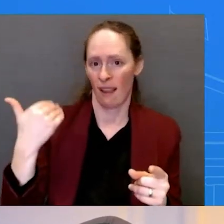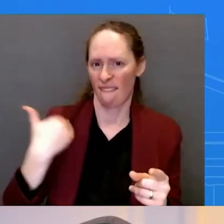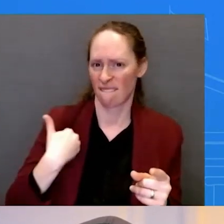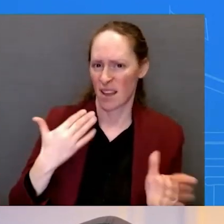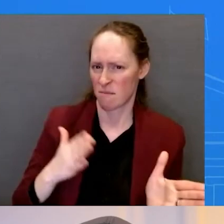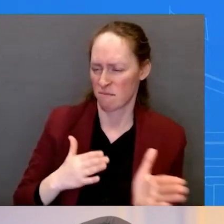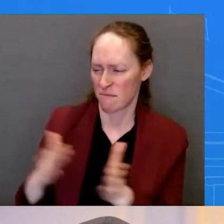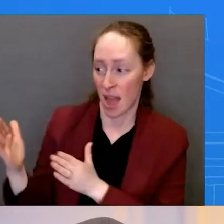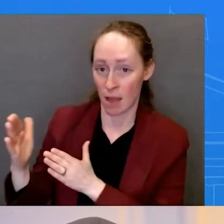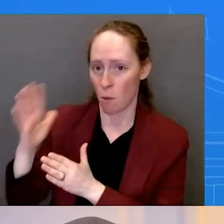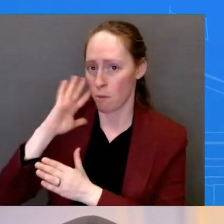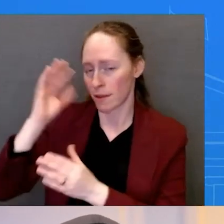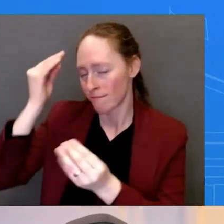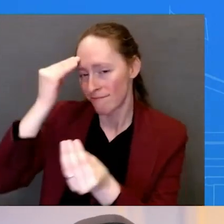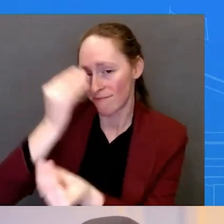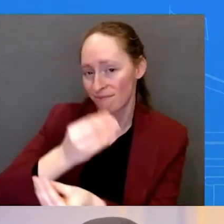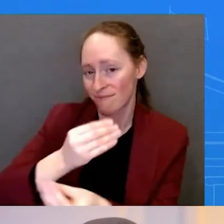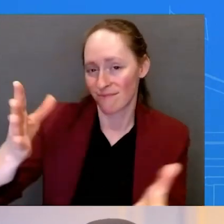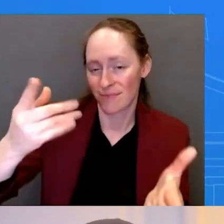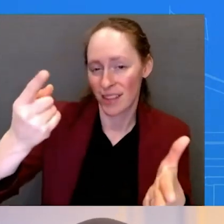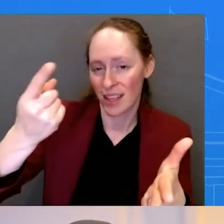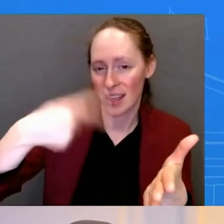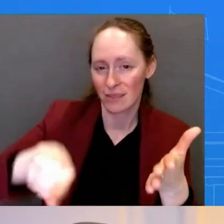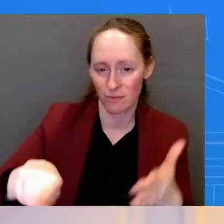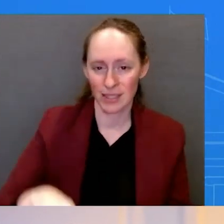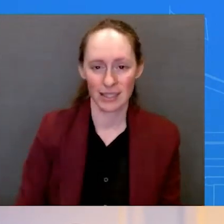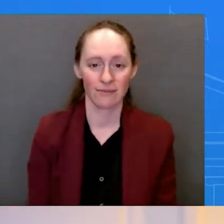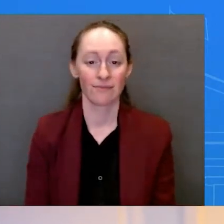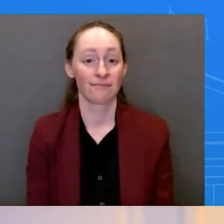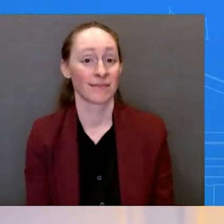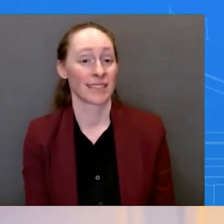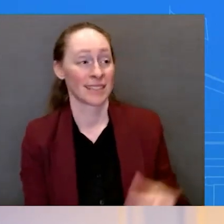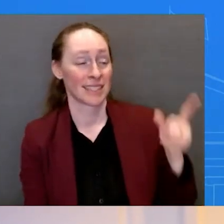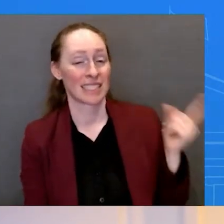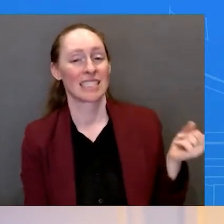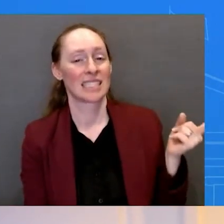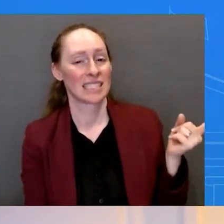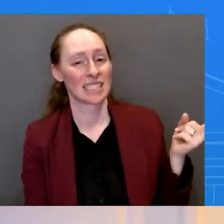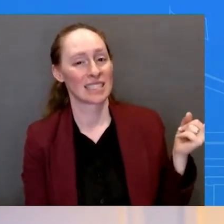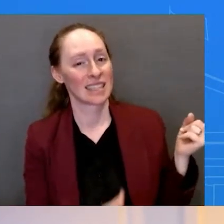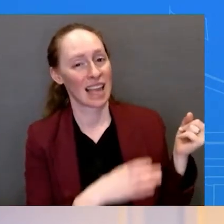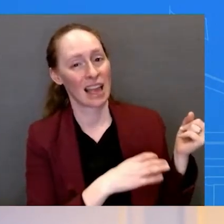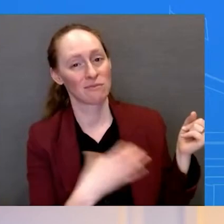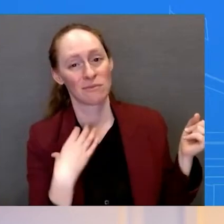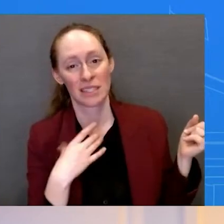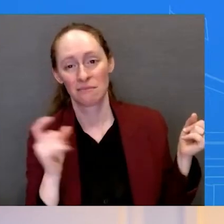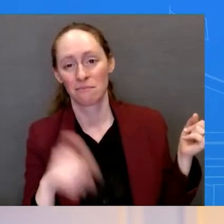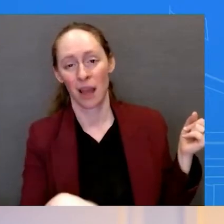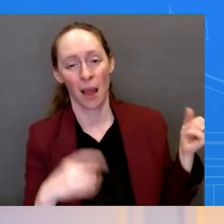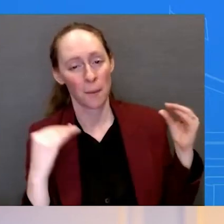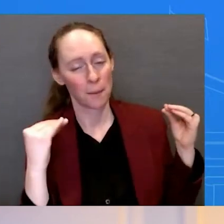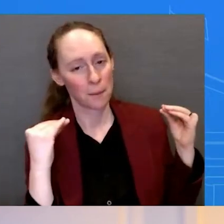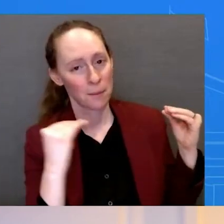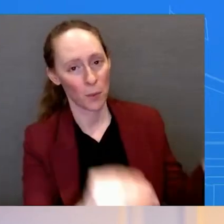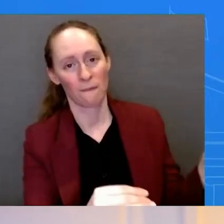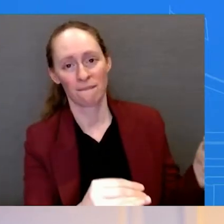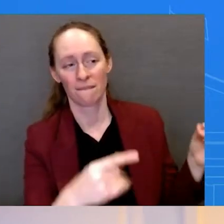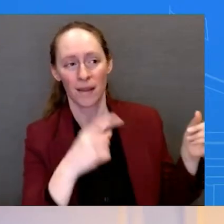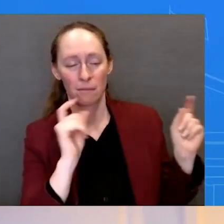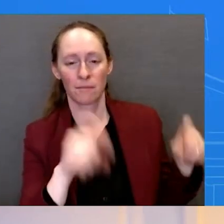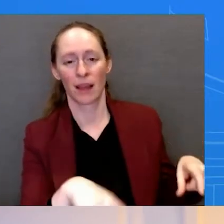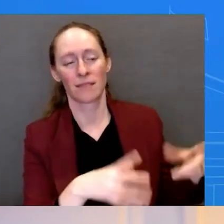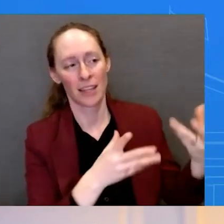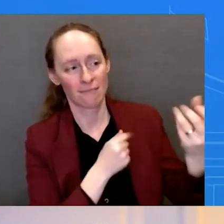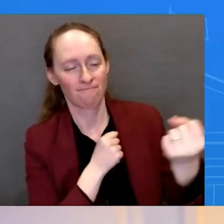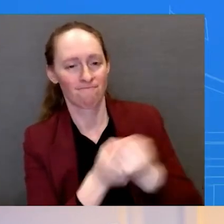also need Congress to act. It is important that they deliver the resources we requested for the border security and management. They need to pass